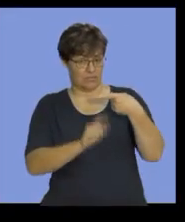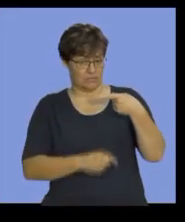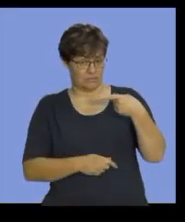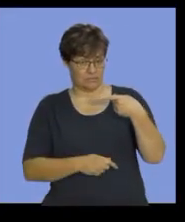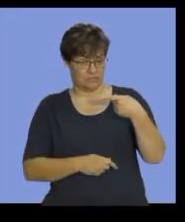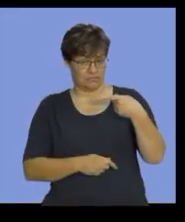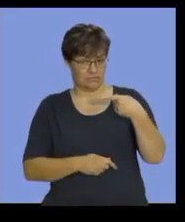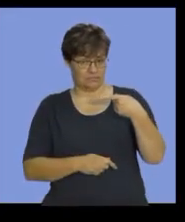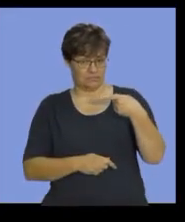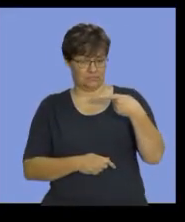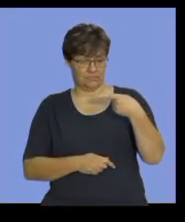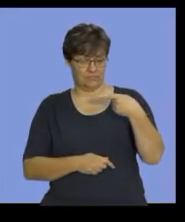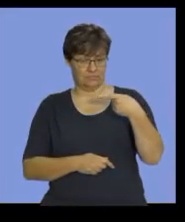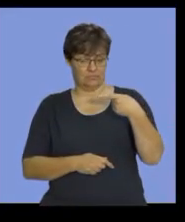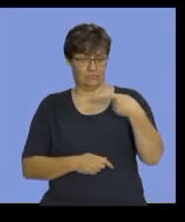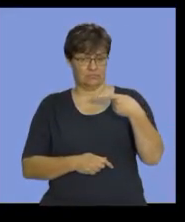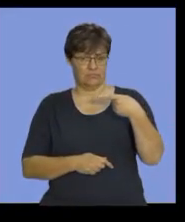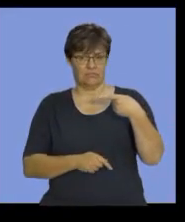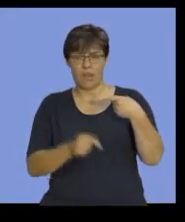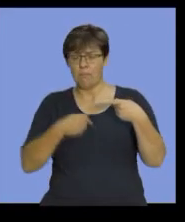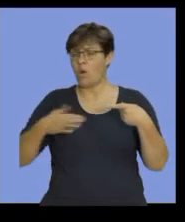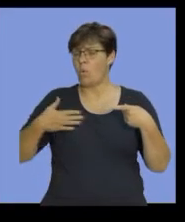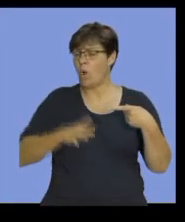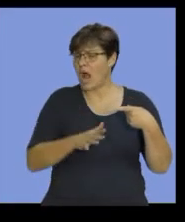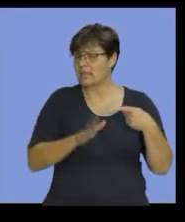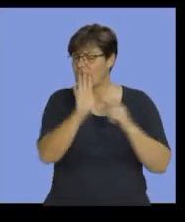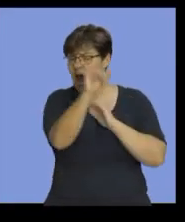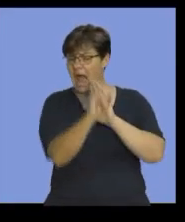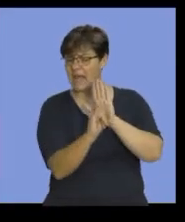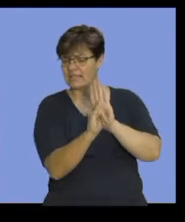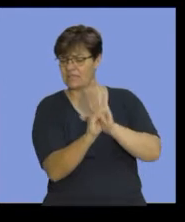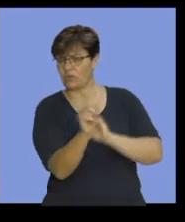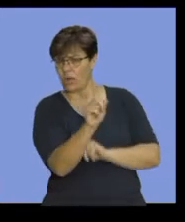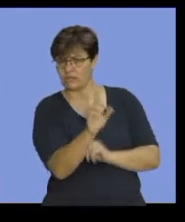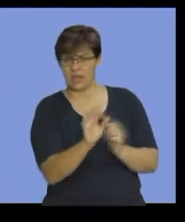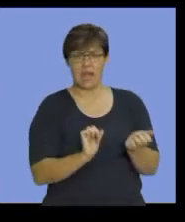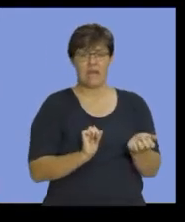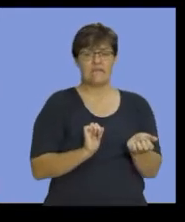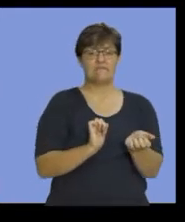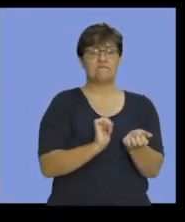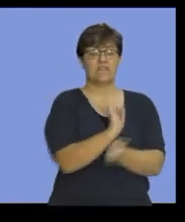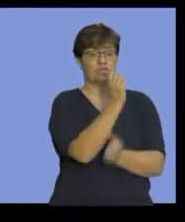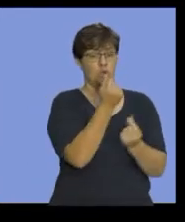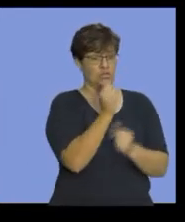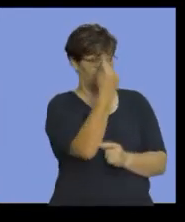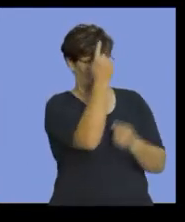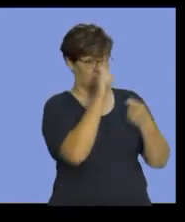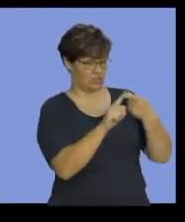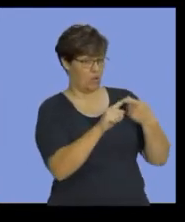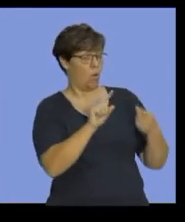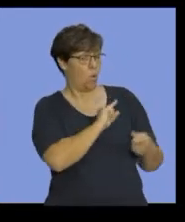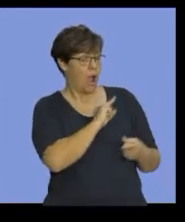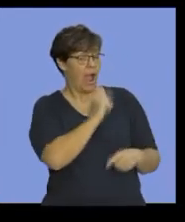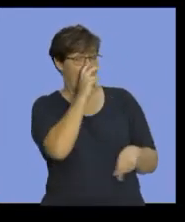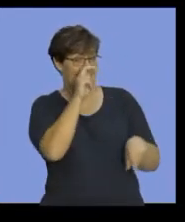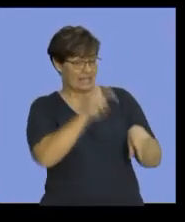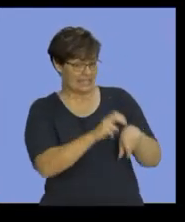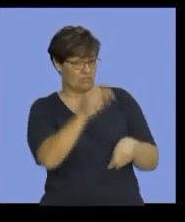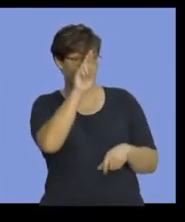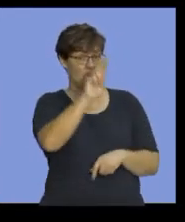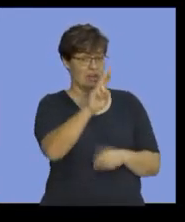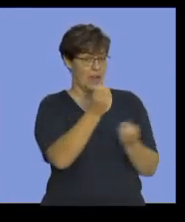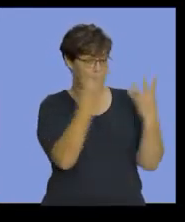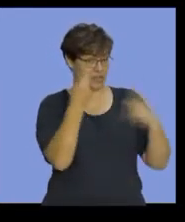I can see that I want to identify my fixed costs first. Because I need that figure in rands.